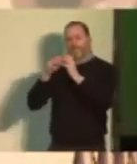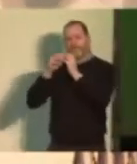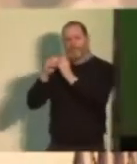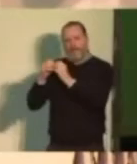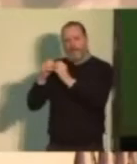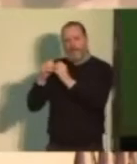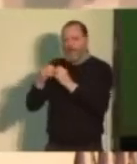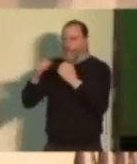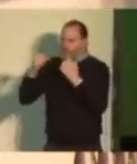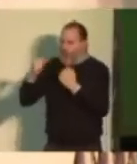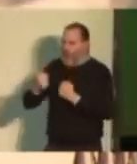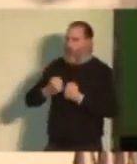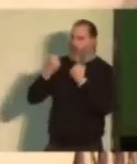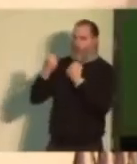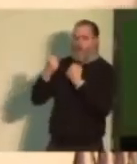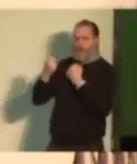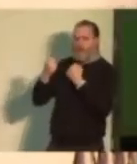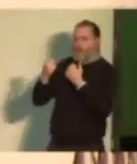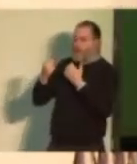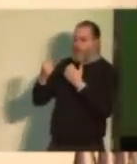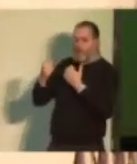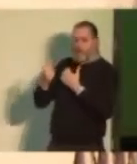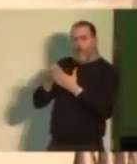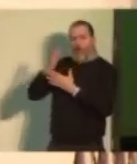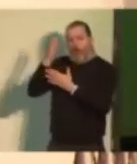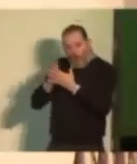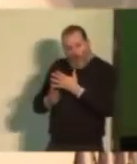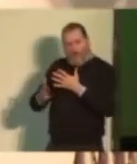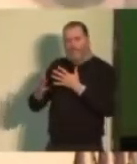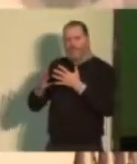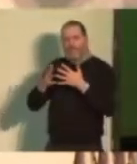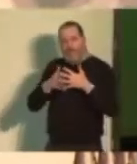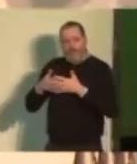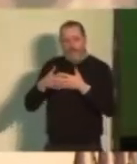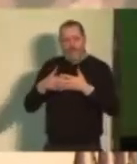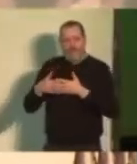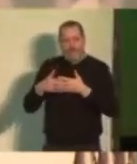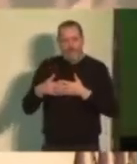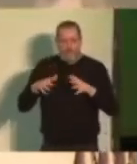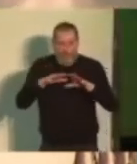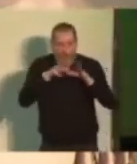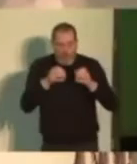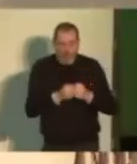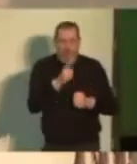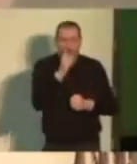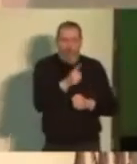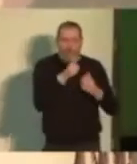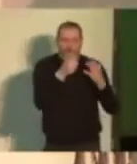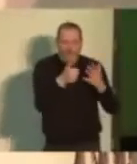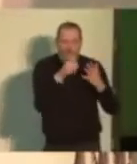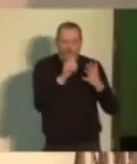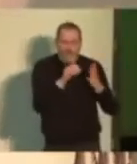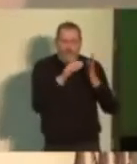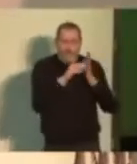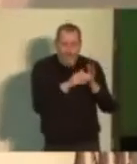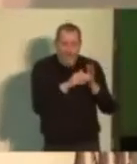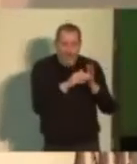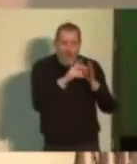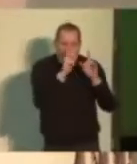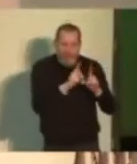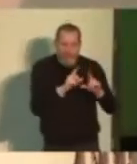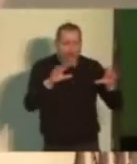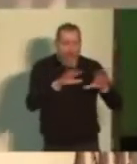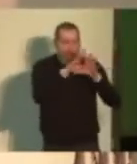wealth than the bottom half of American society, 160 million people. Three people. Shame is